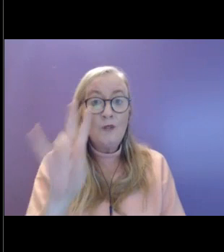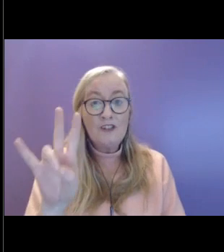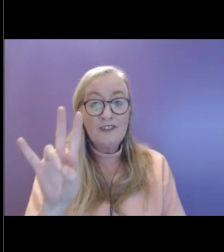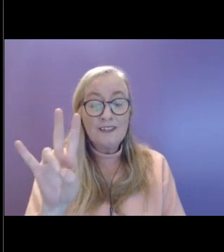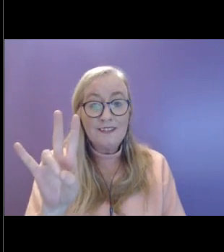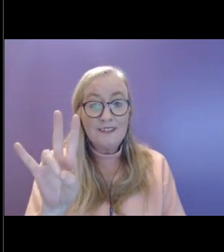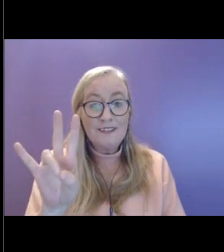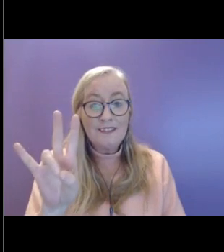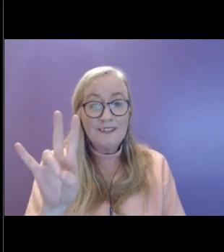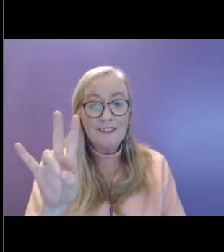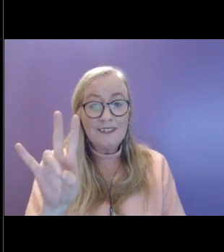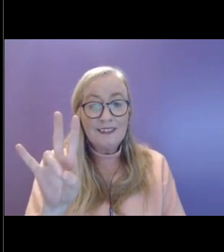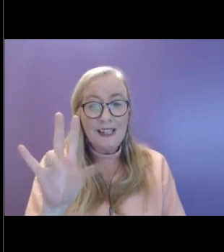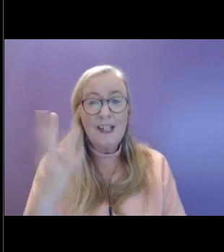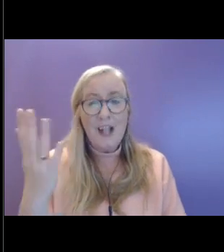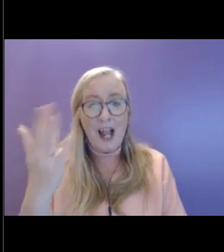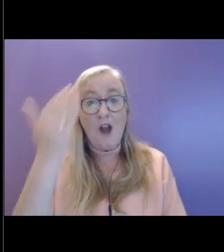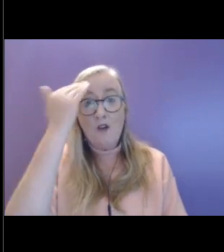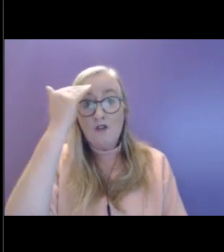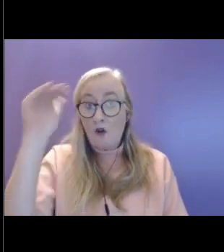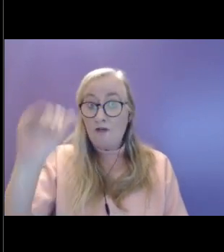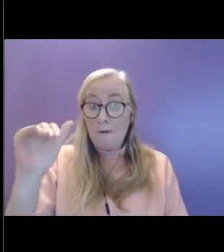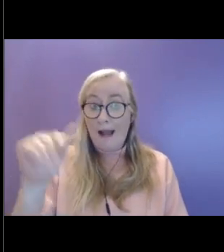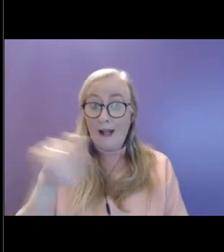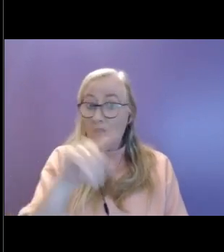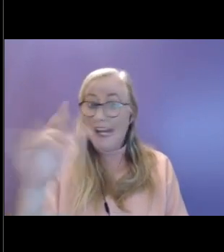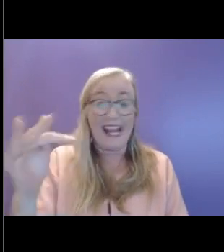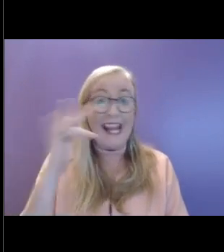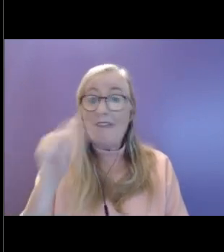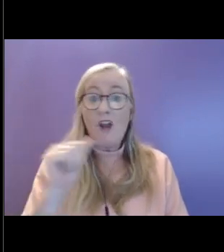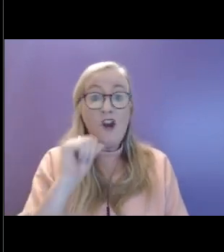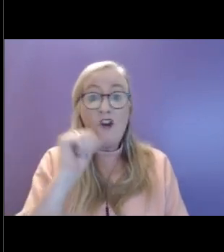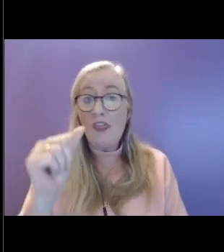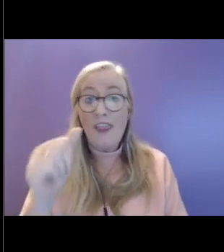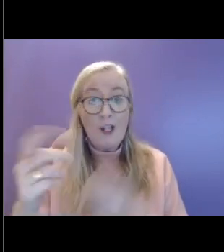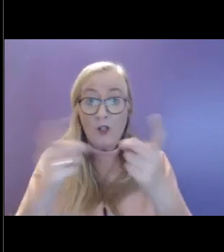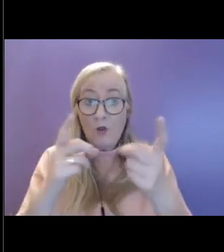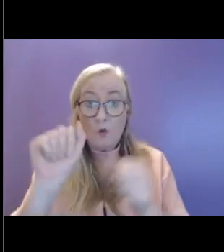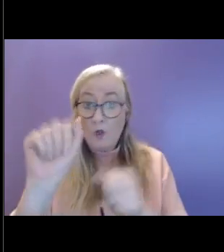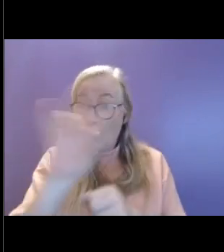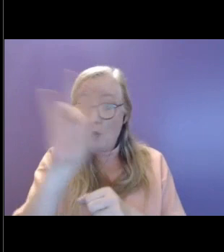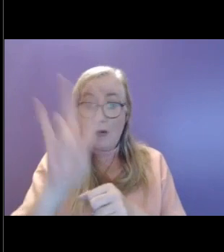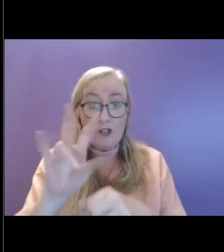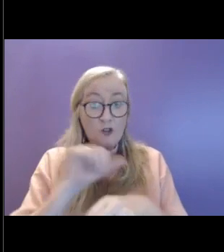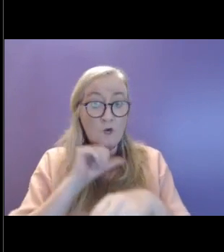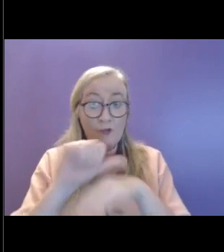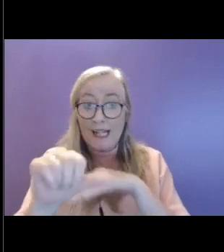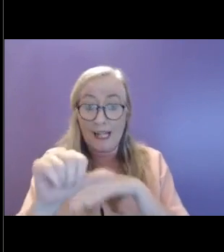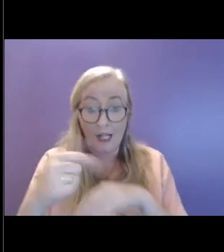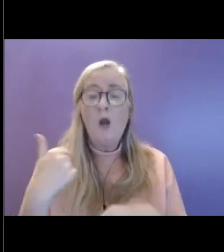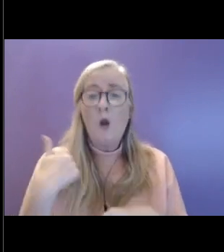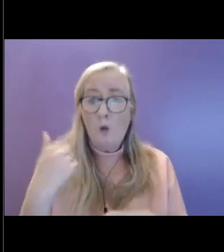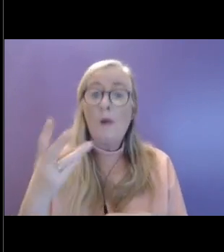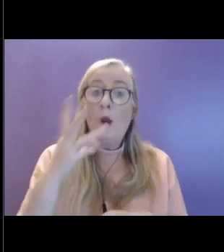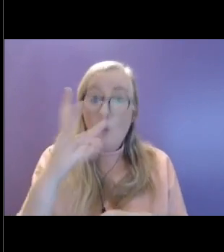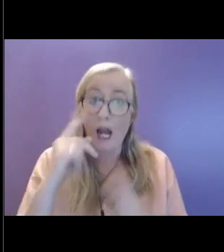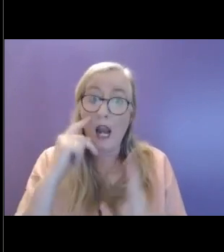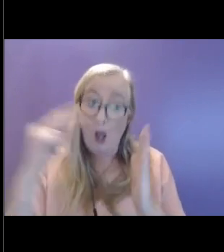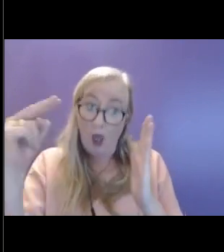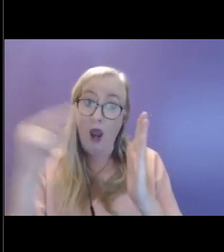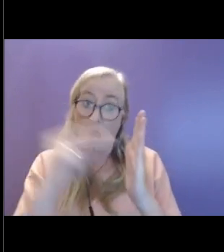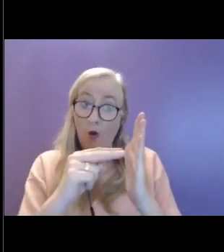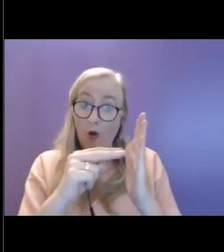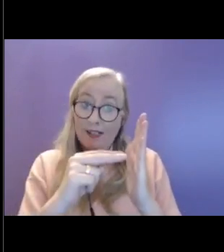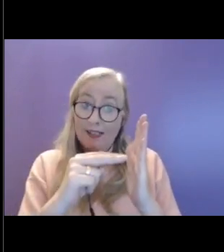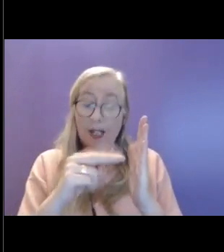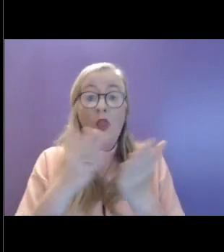I suppose, remind everyone that if we don't get your question today, then we will look at them on our